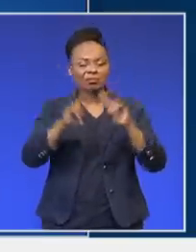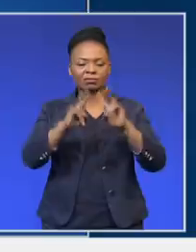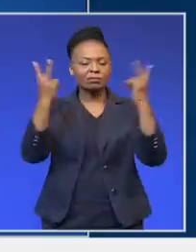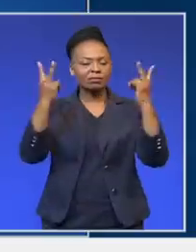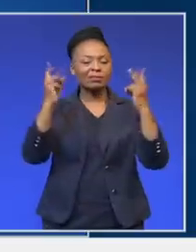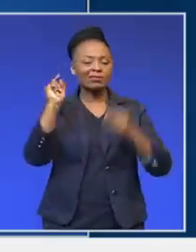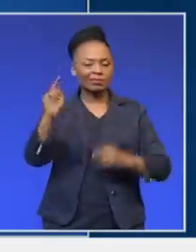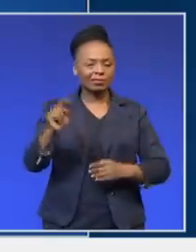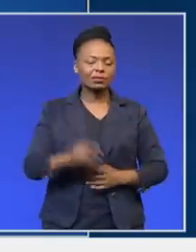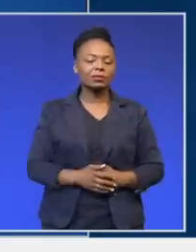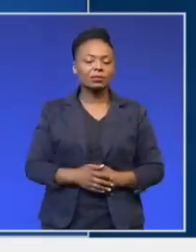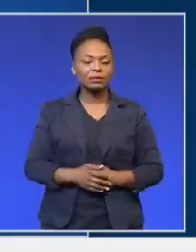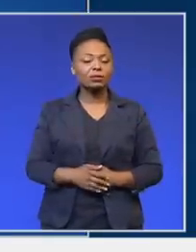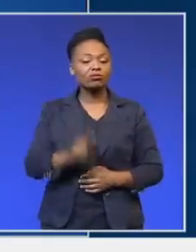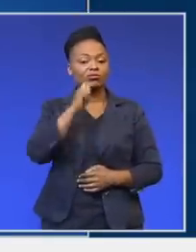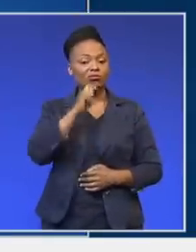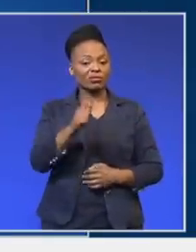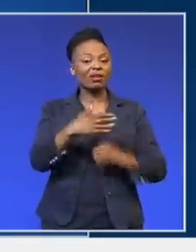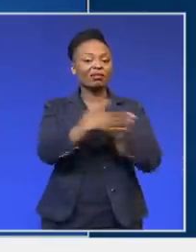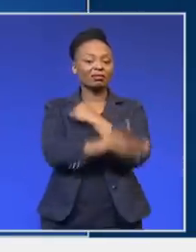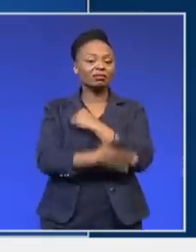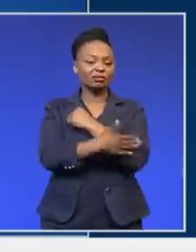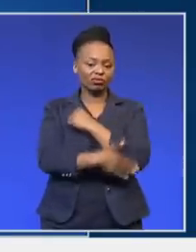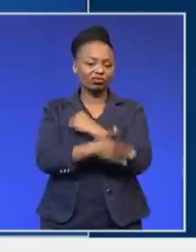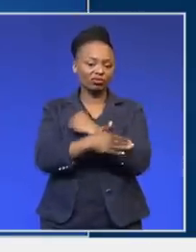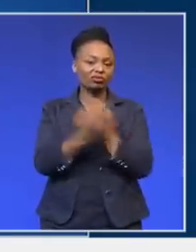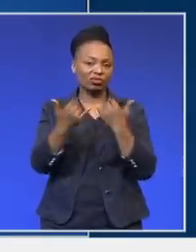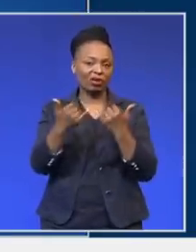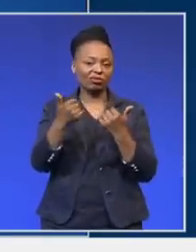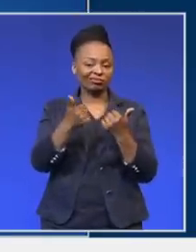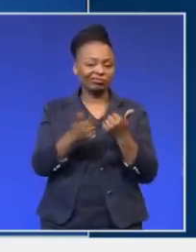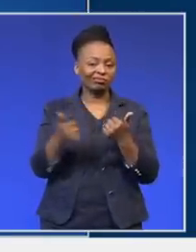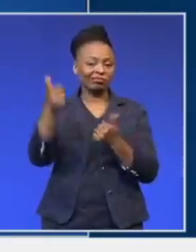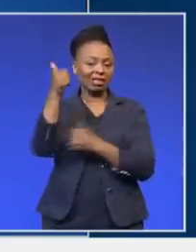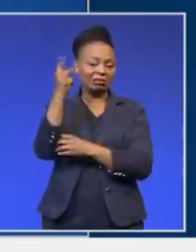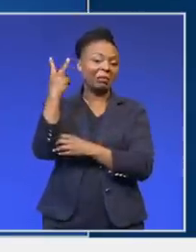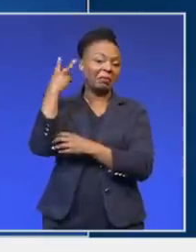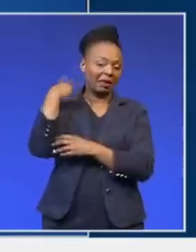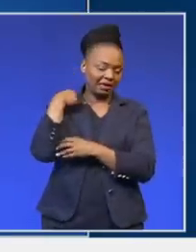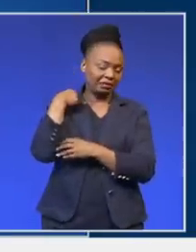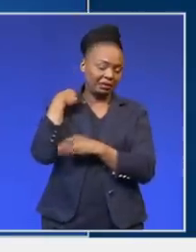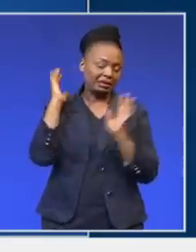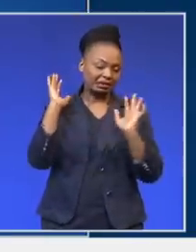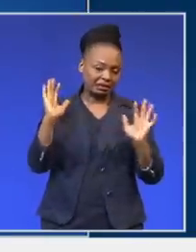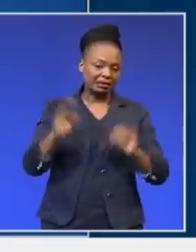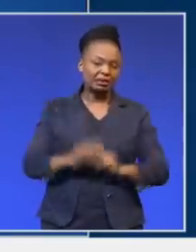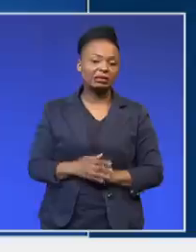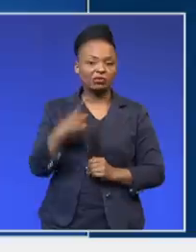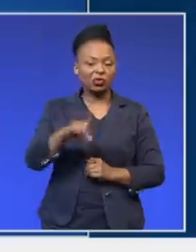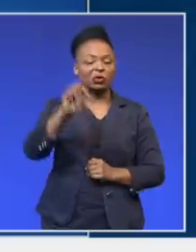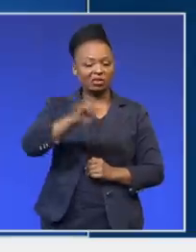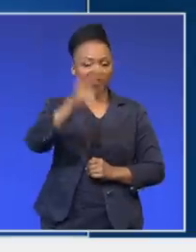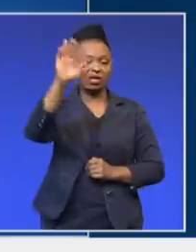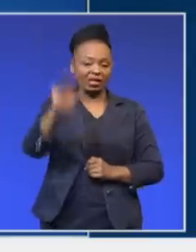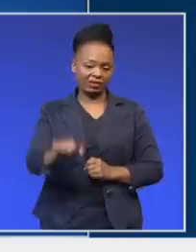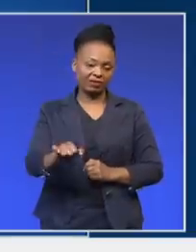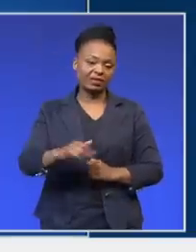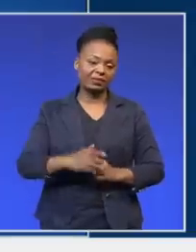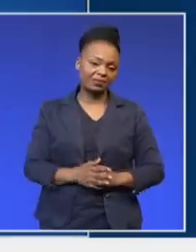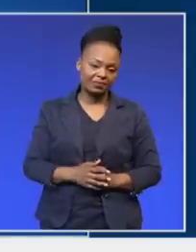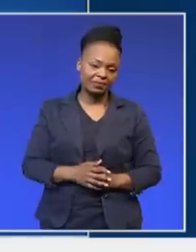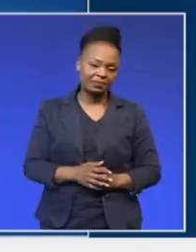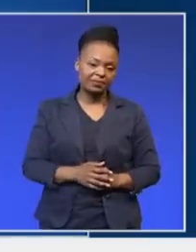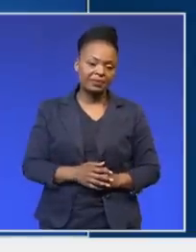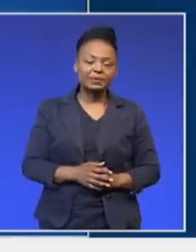a diplomatic embarrassment for South Africa. And clearly, South Africa